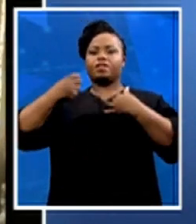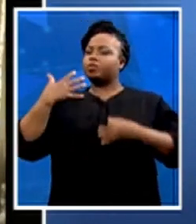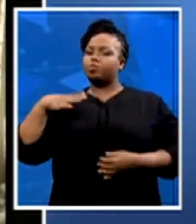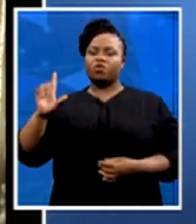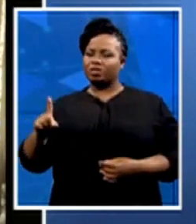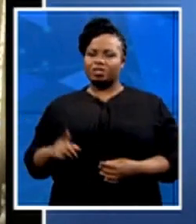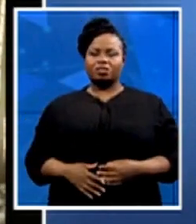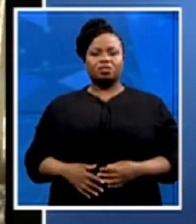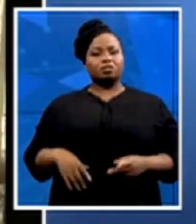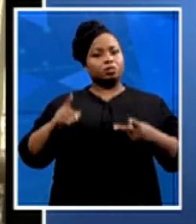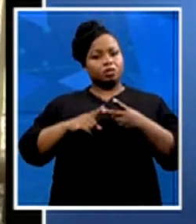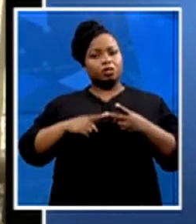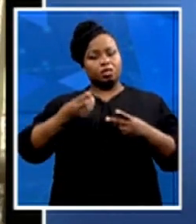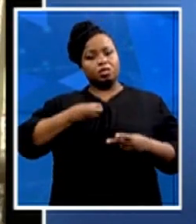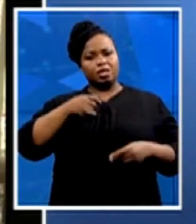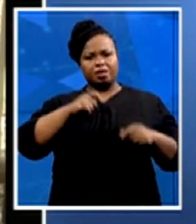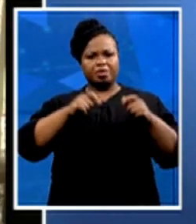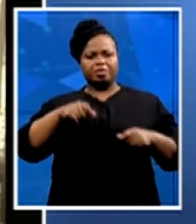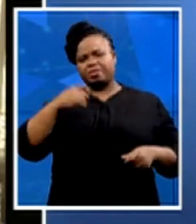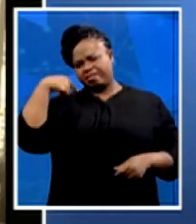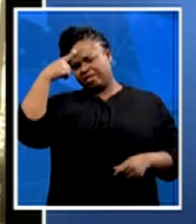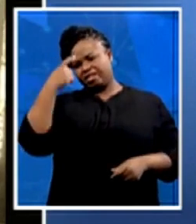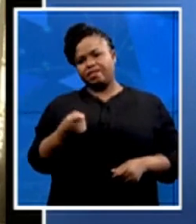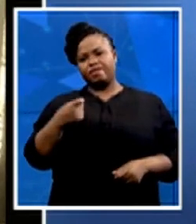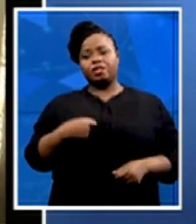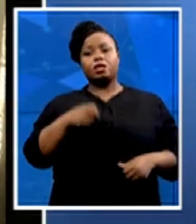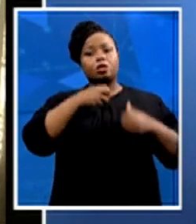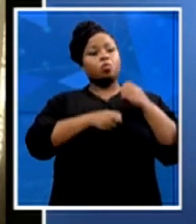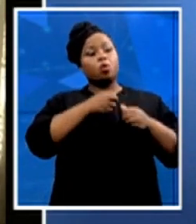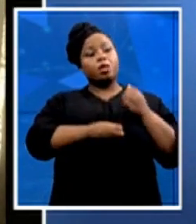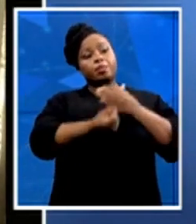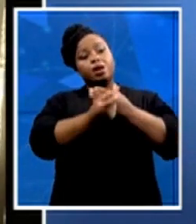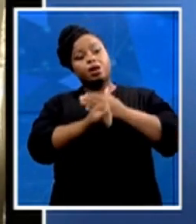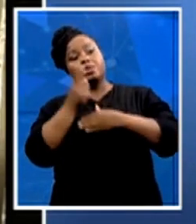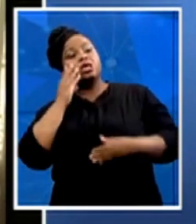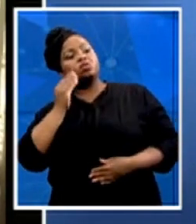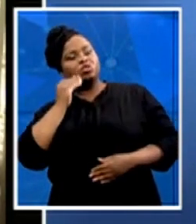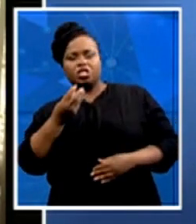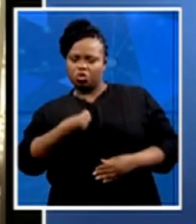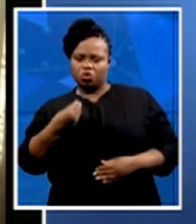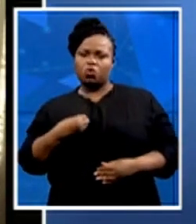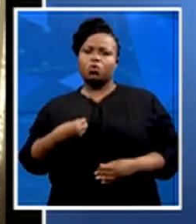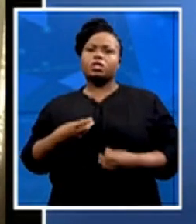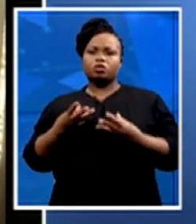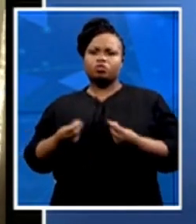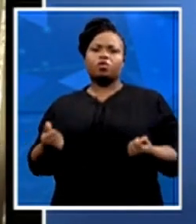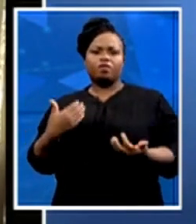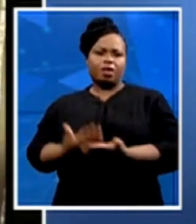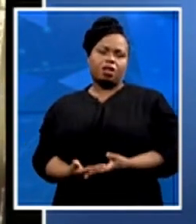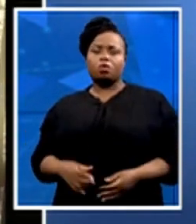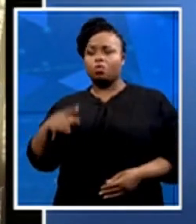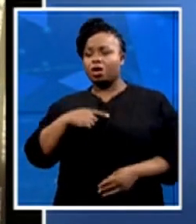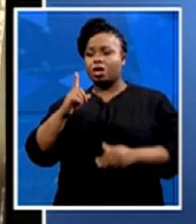solutions to many of the problems that they face. And if you go to any township, you will find young people acquiring skills